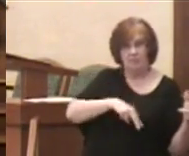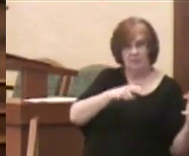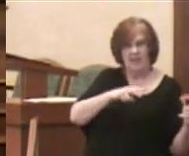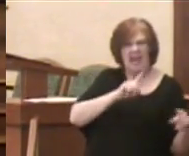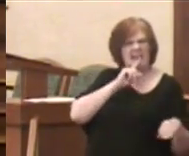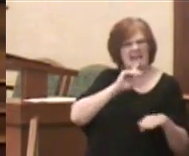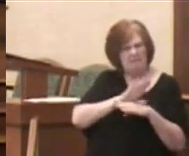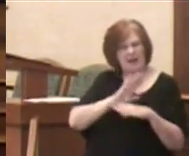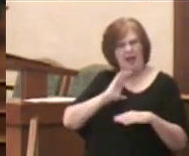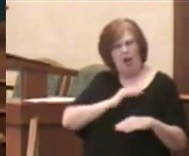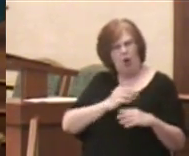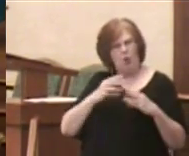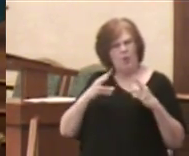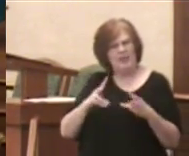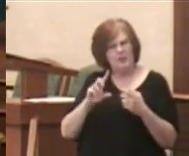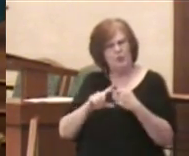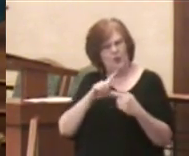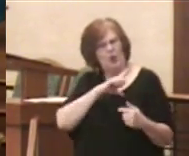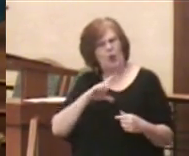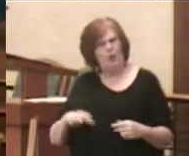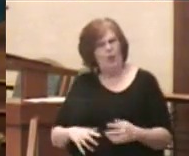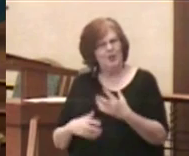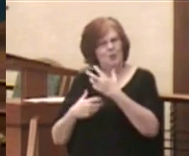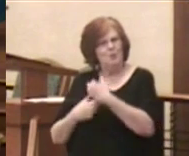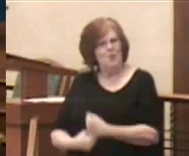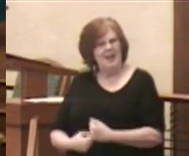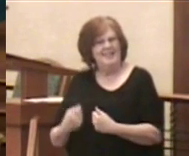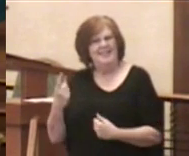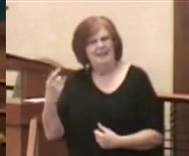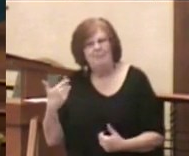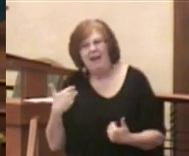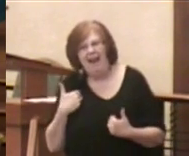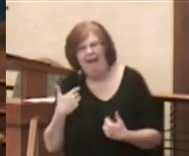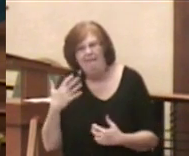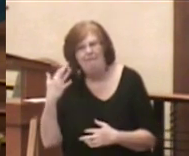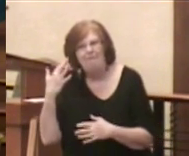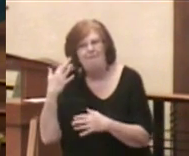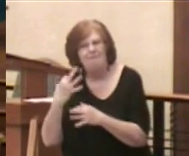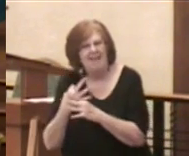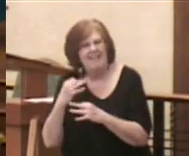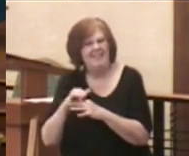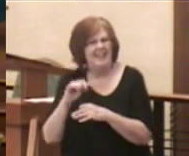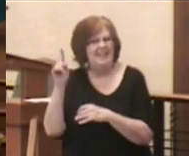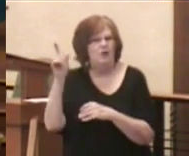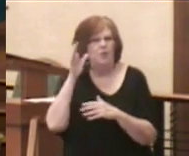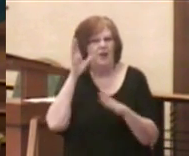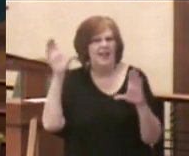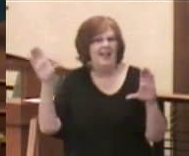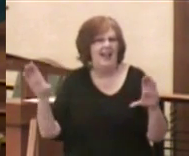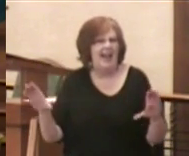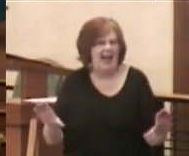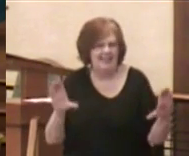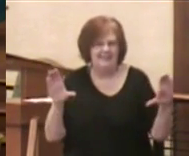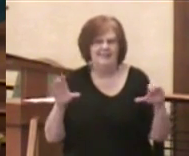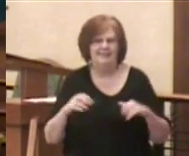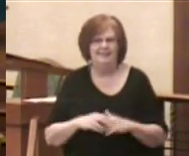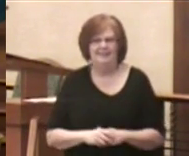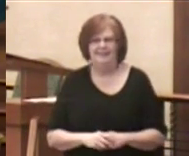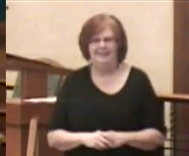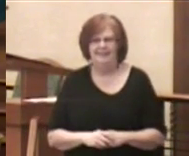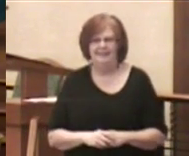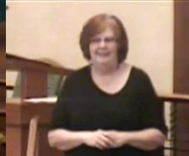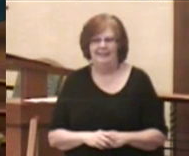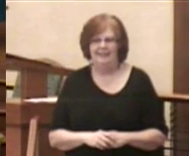ways to the Lord, to trust in him, and to have faith that he will act. And then